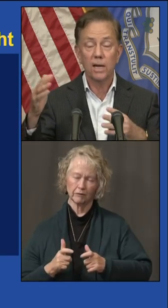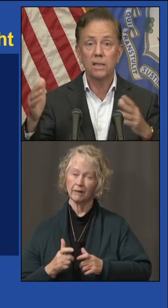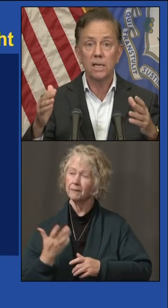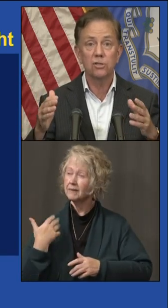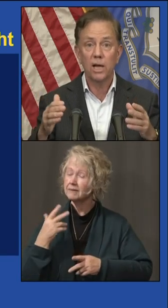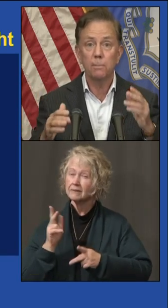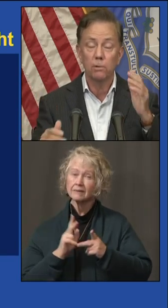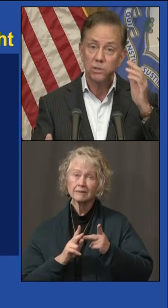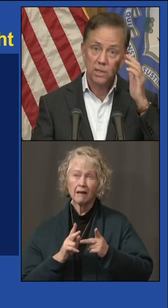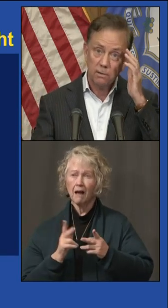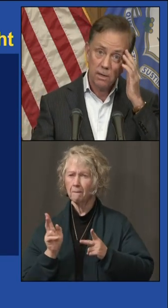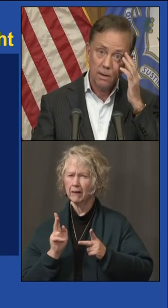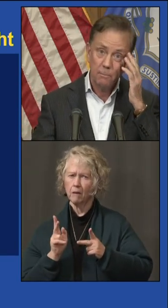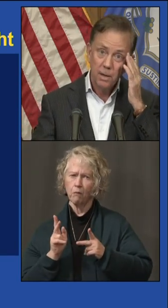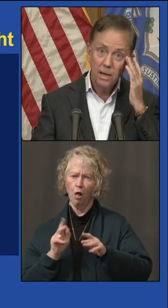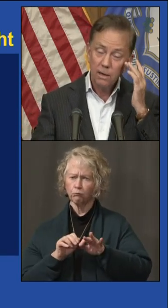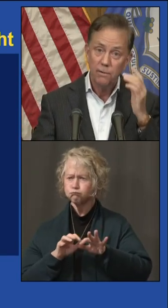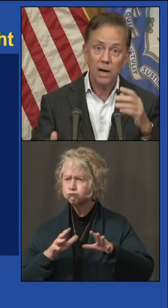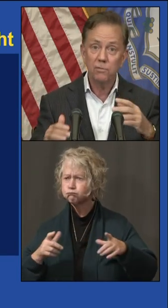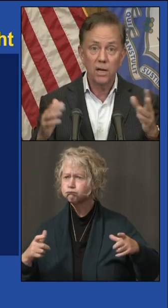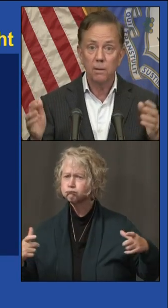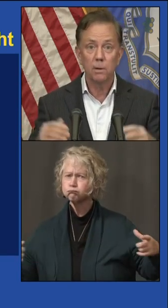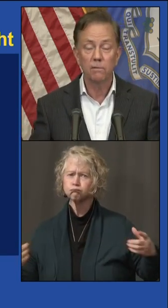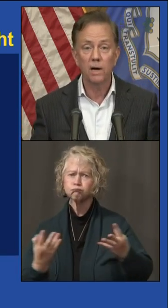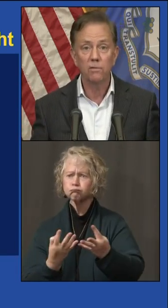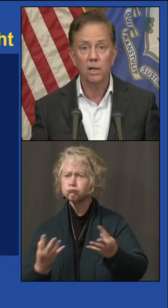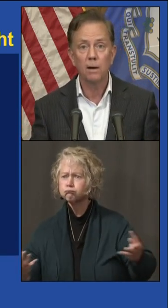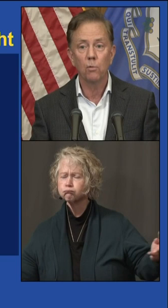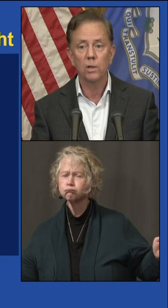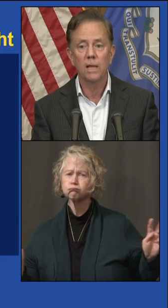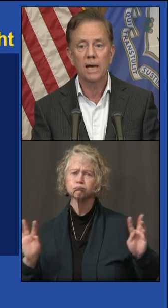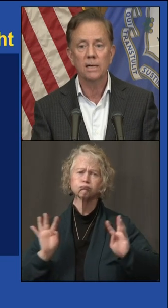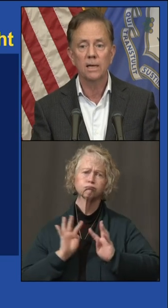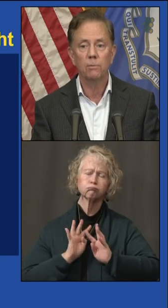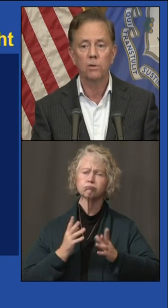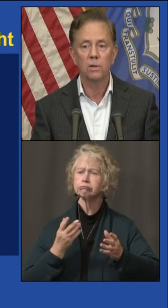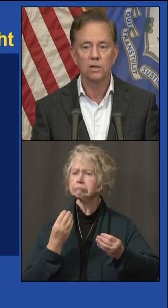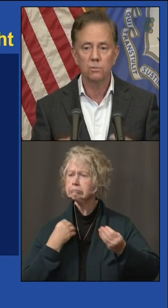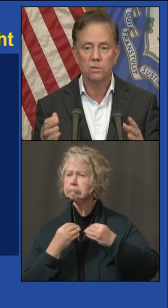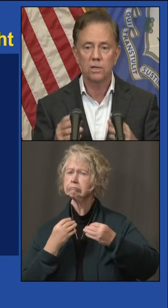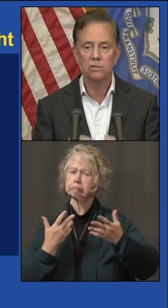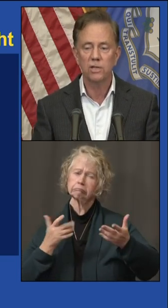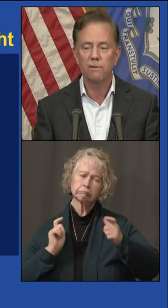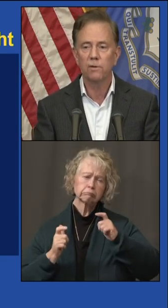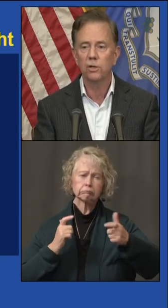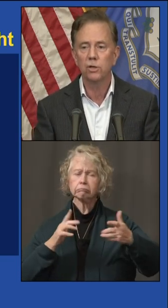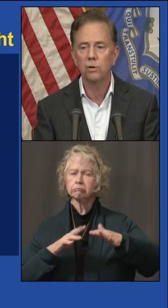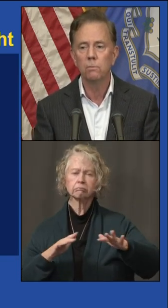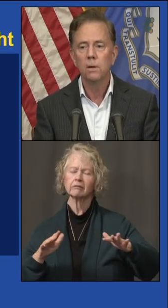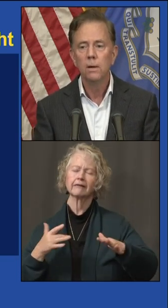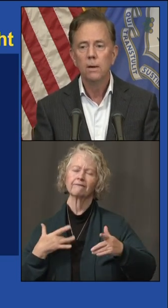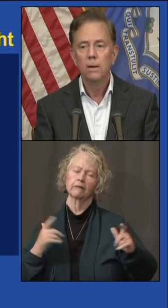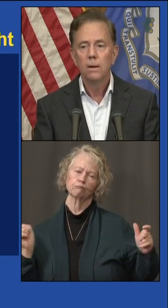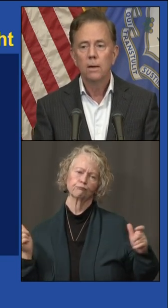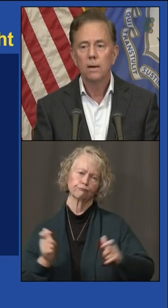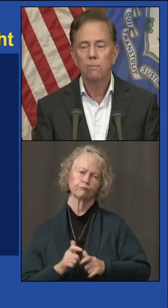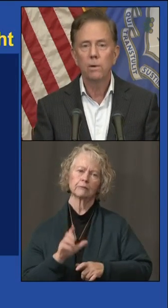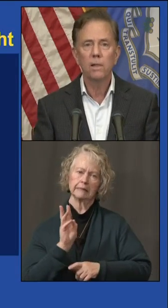parties at these tables that involved eating, but involved a lot more than that. And we thought this was safer to do.